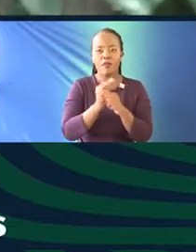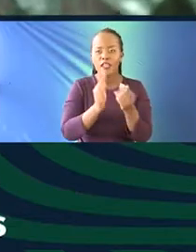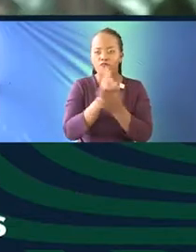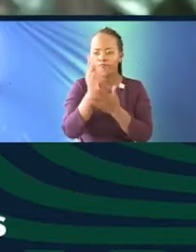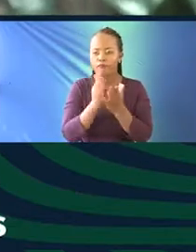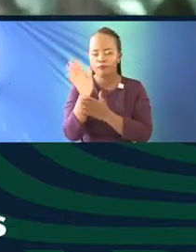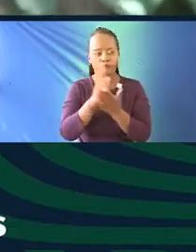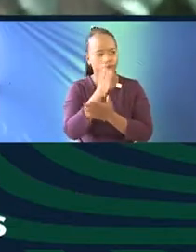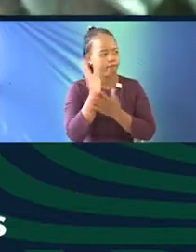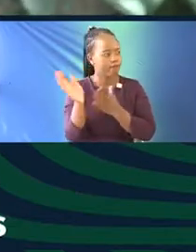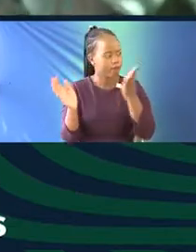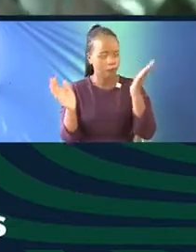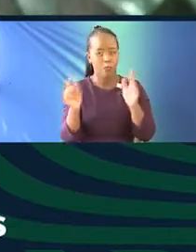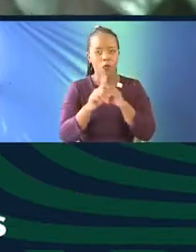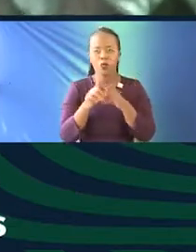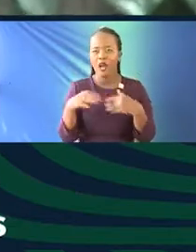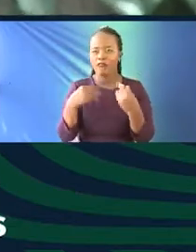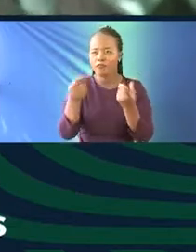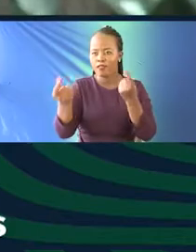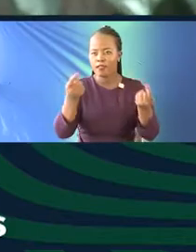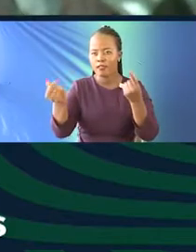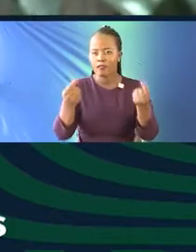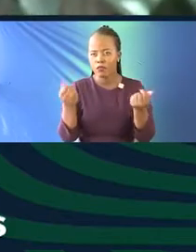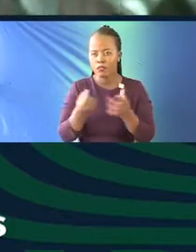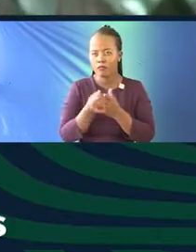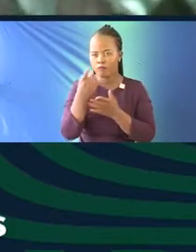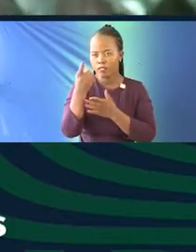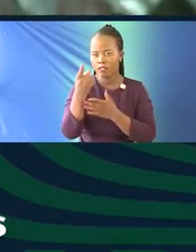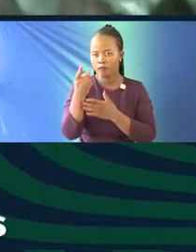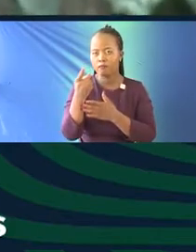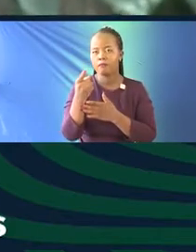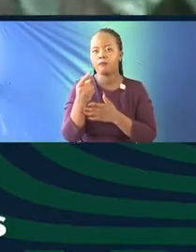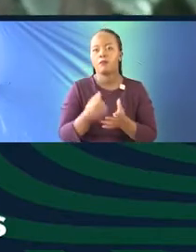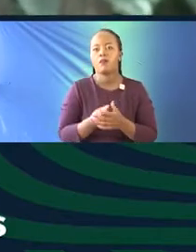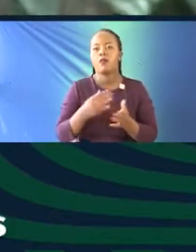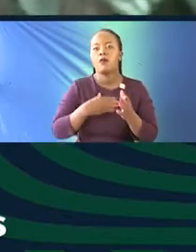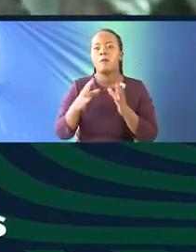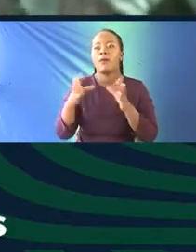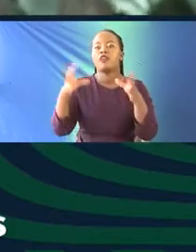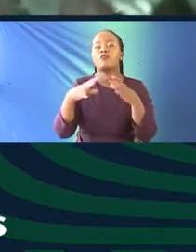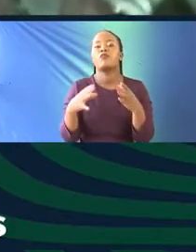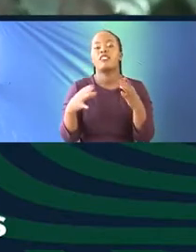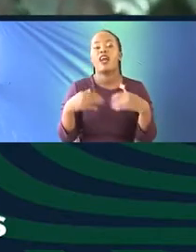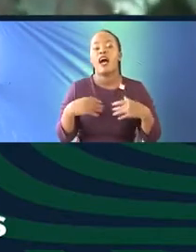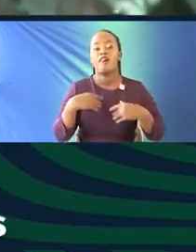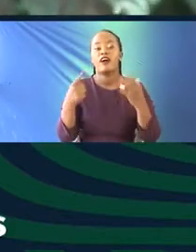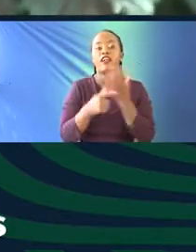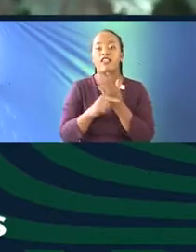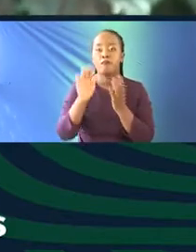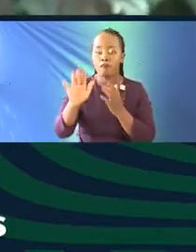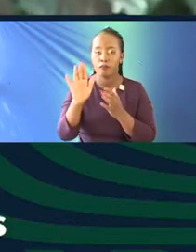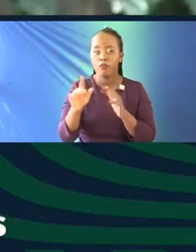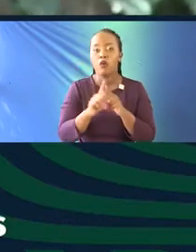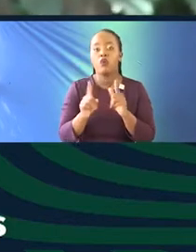gardens. And of course, they have a few obvious ones. This is, I think, probably what we can do. This one in my community is called Labotuit and